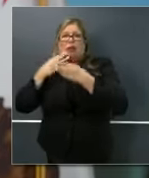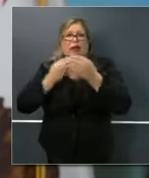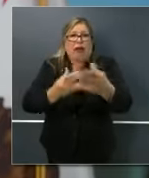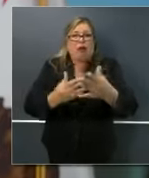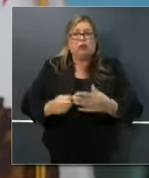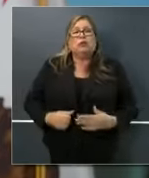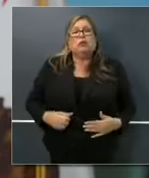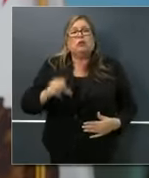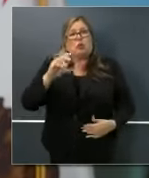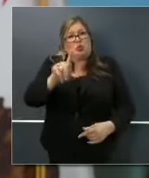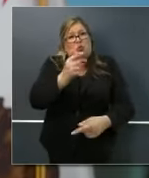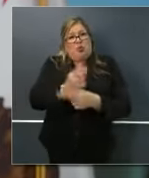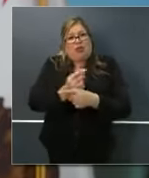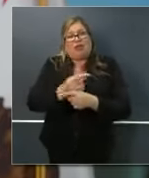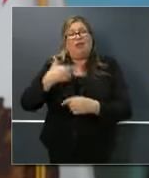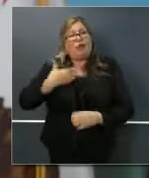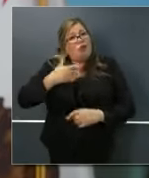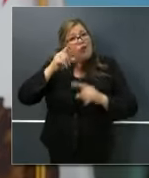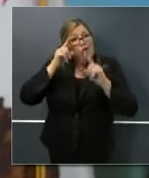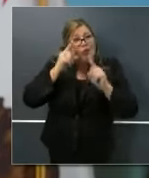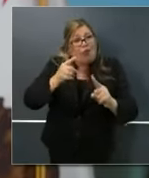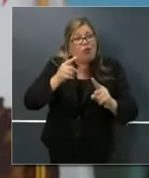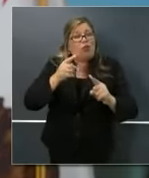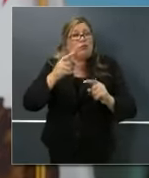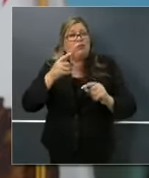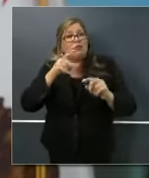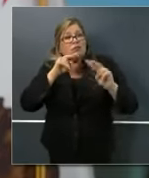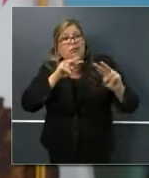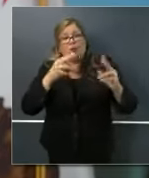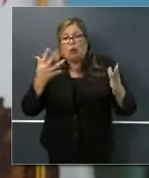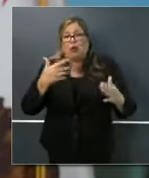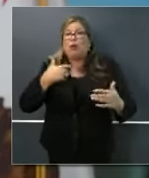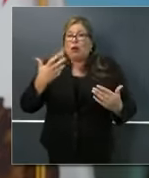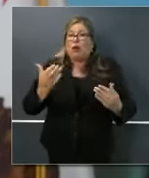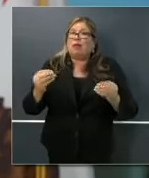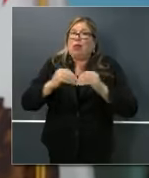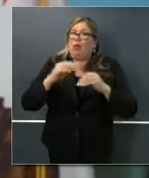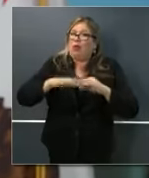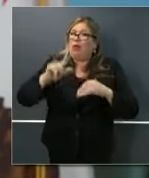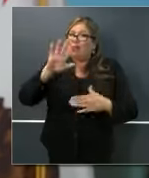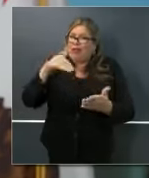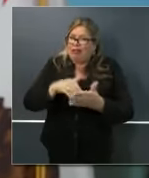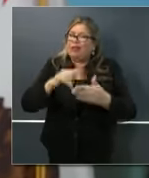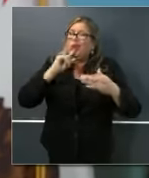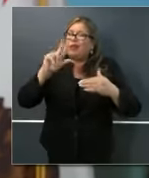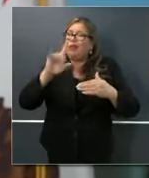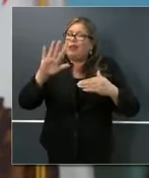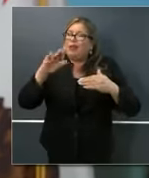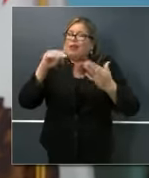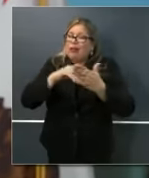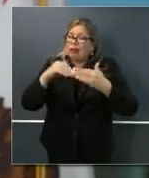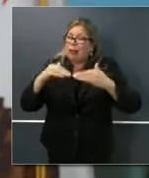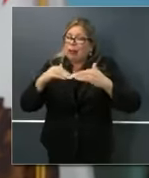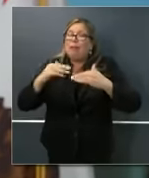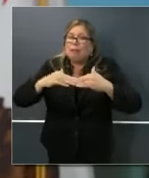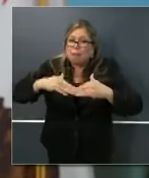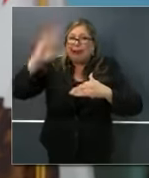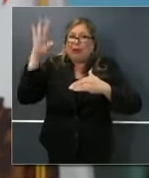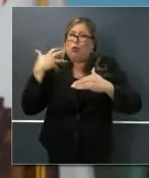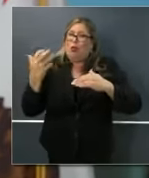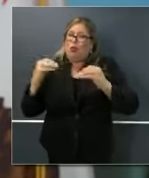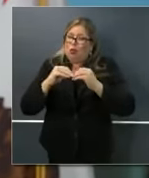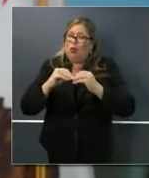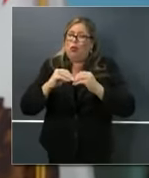correct. The goal, the expectation that I have is north of 25,000, 25,000 being a baseline. But to answer your question